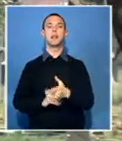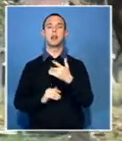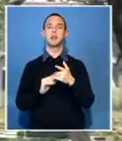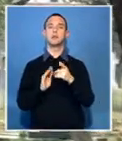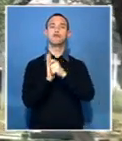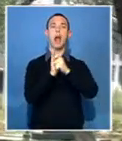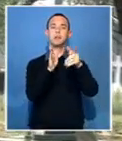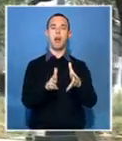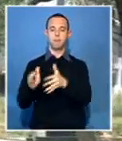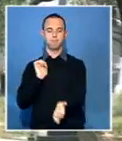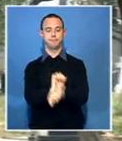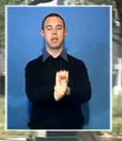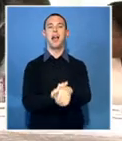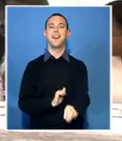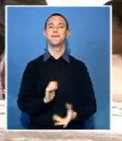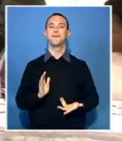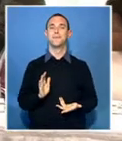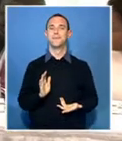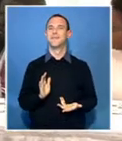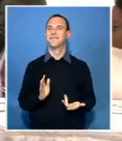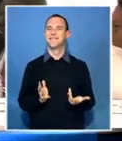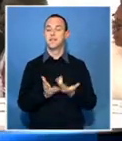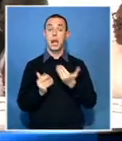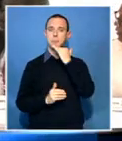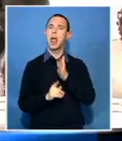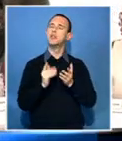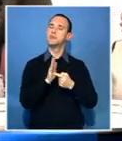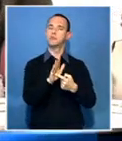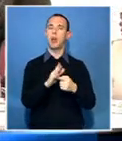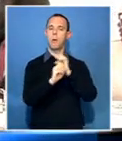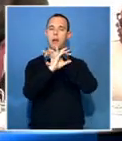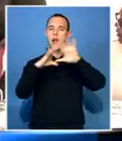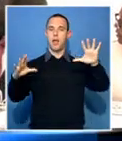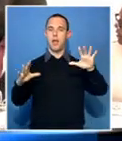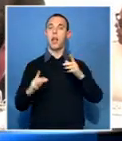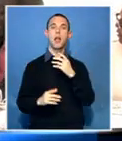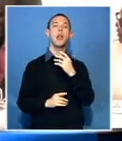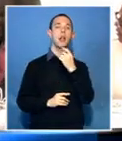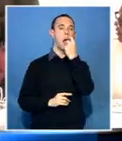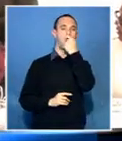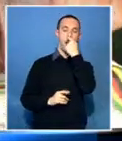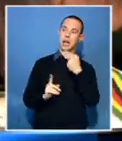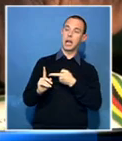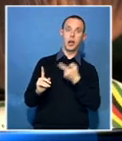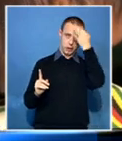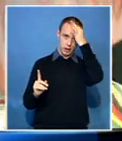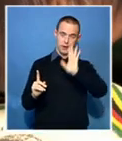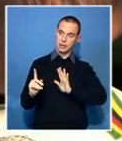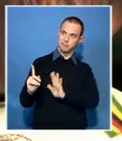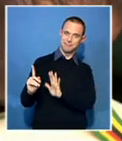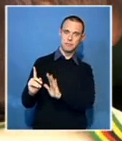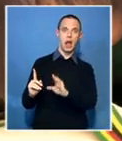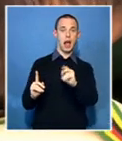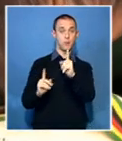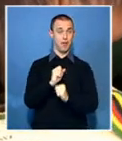journalists maintain was struck off the law books. It's just one of the criticisms against President Mugabe's government, a year after he